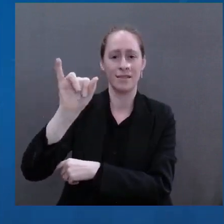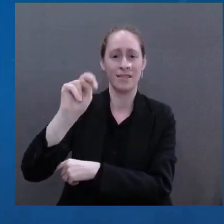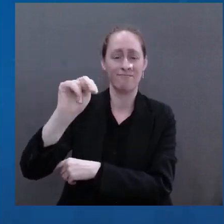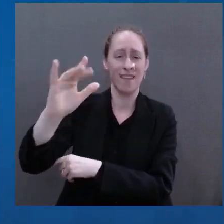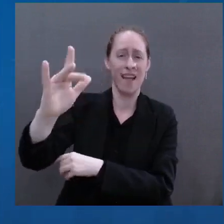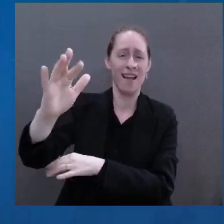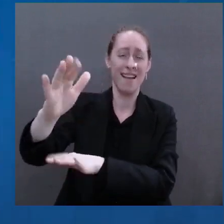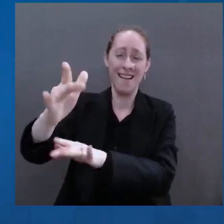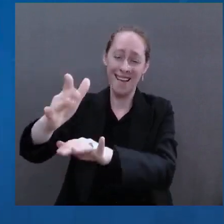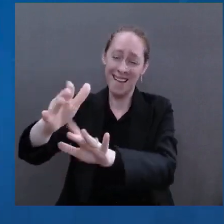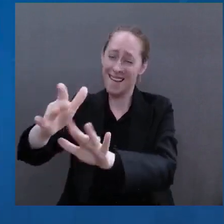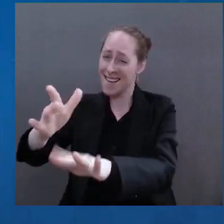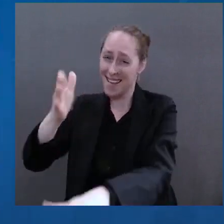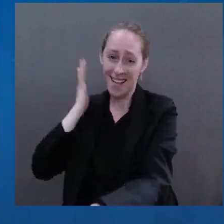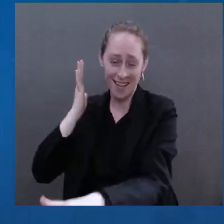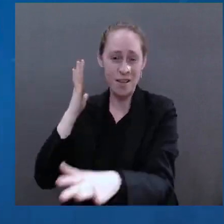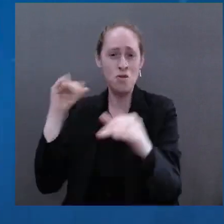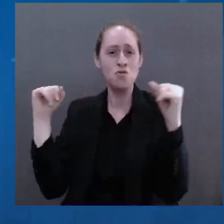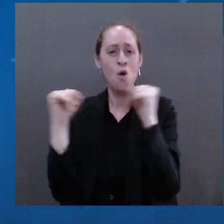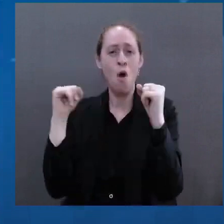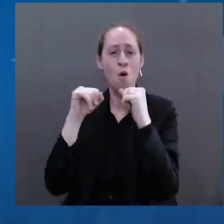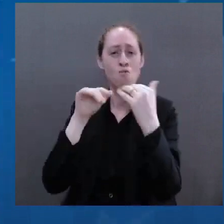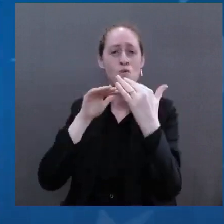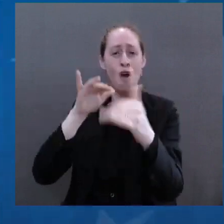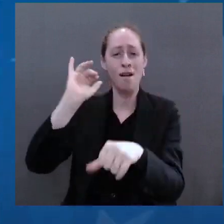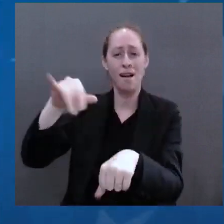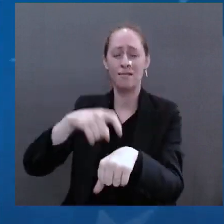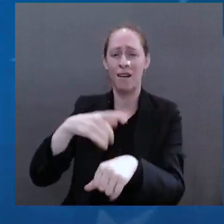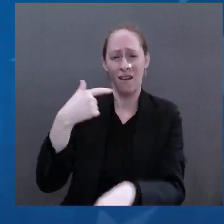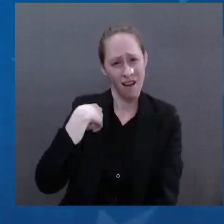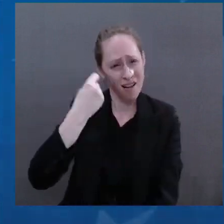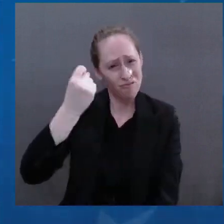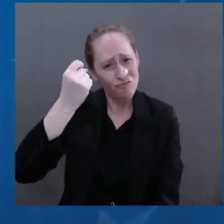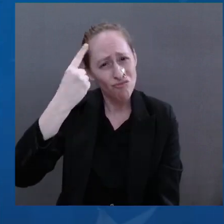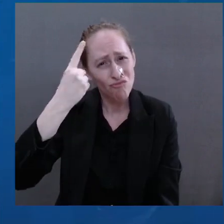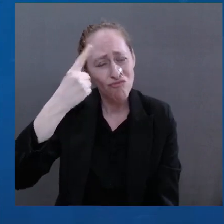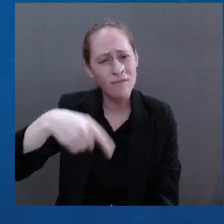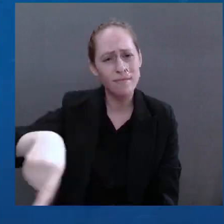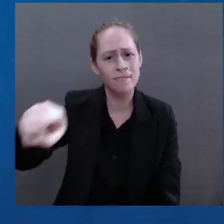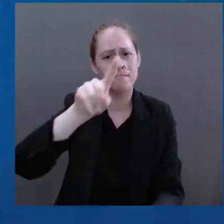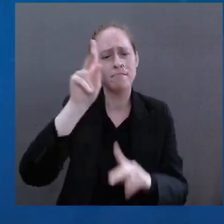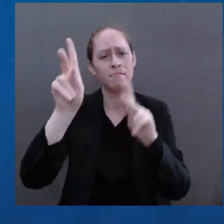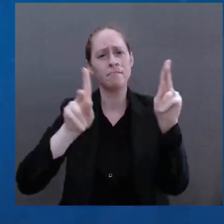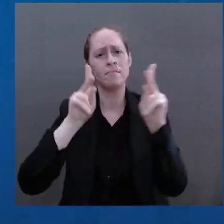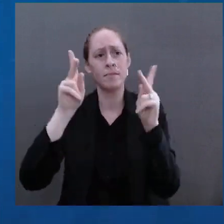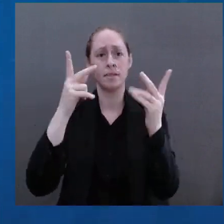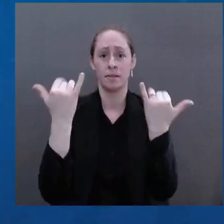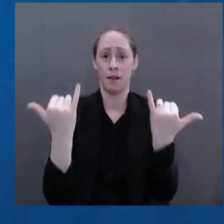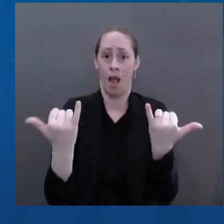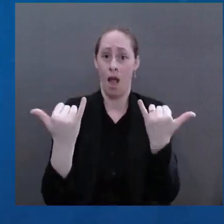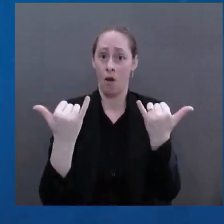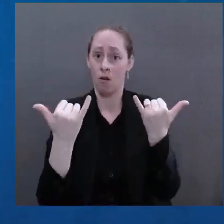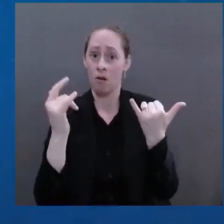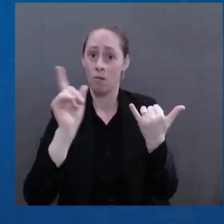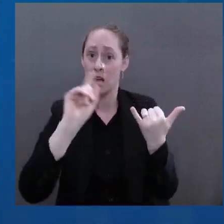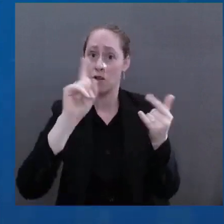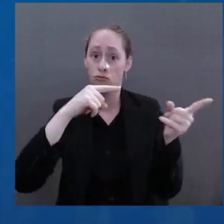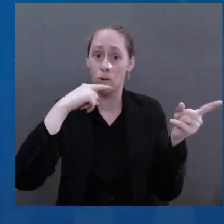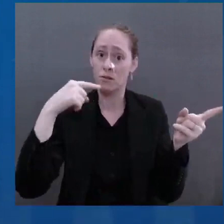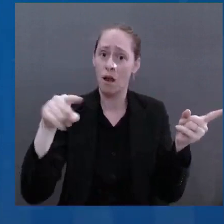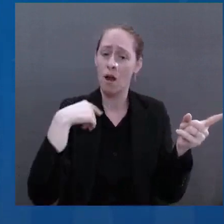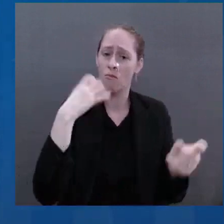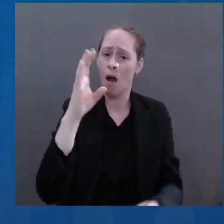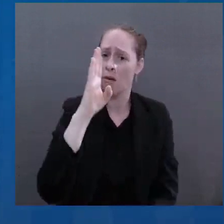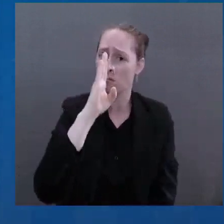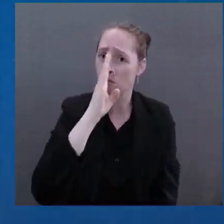to listen. You, the Russian people, are not our enemy. I refuse to believe that you welcome the killing of innocent children and